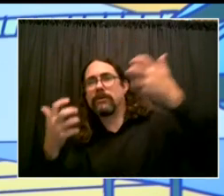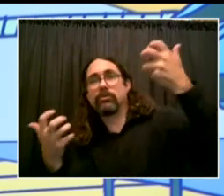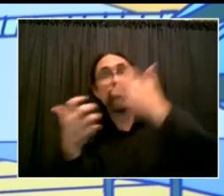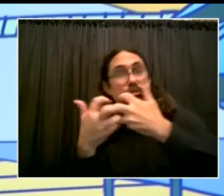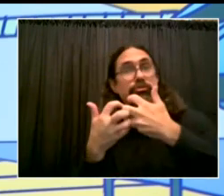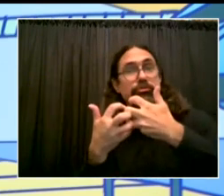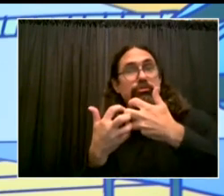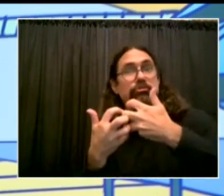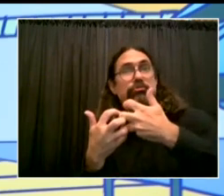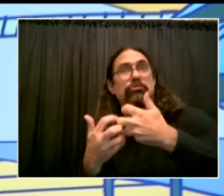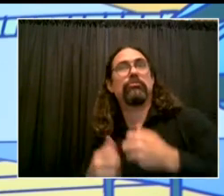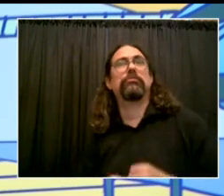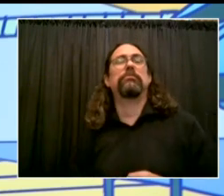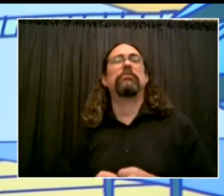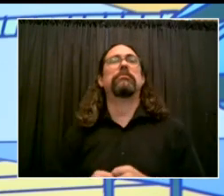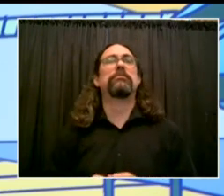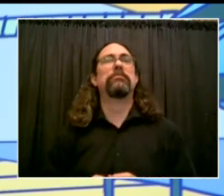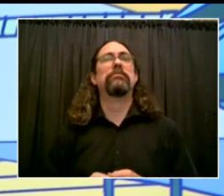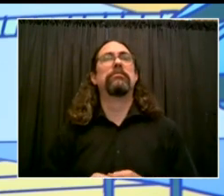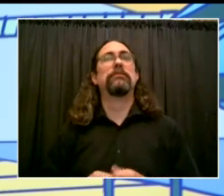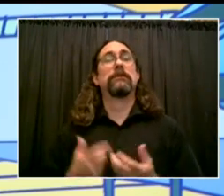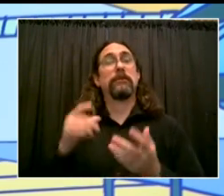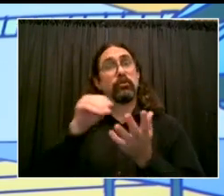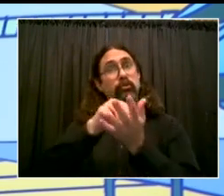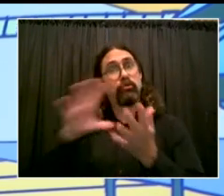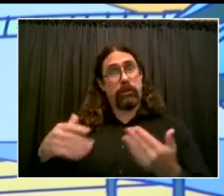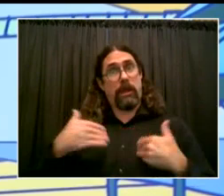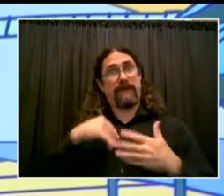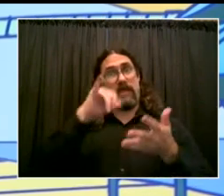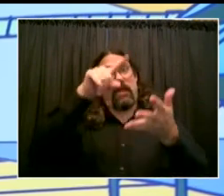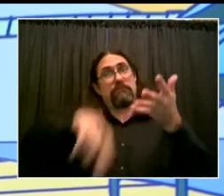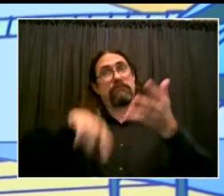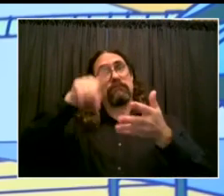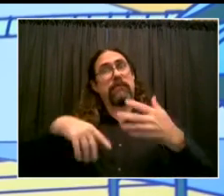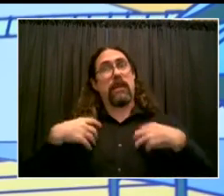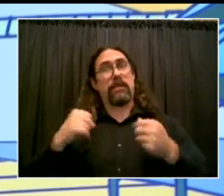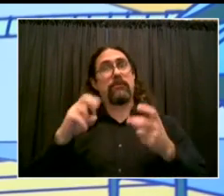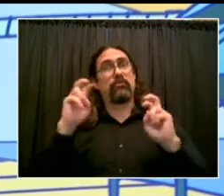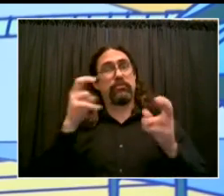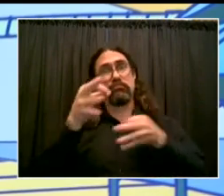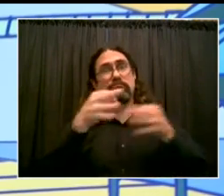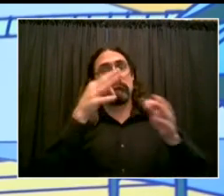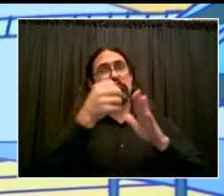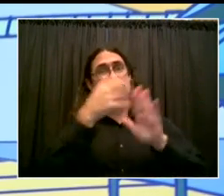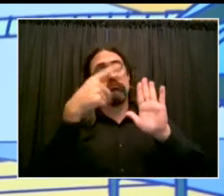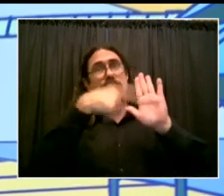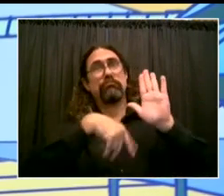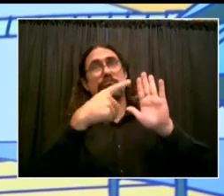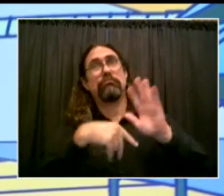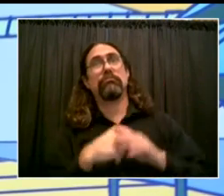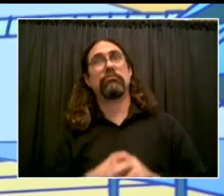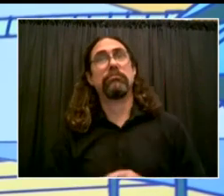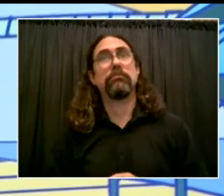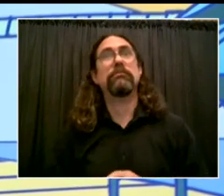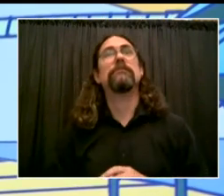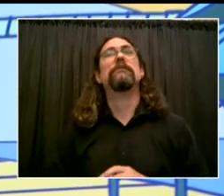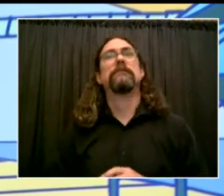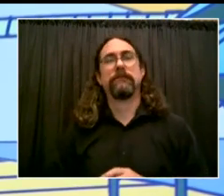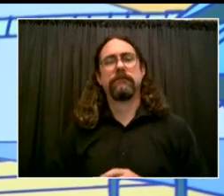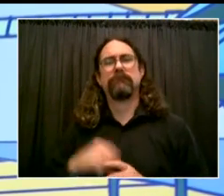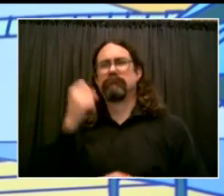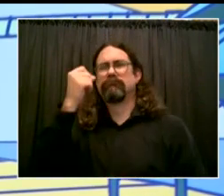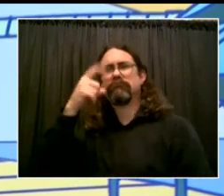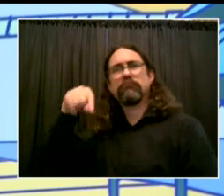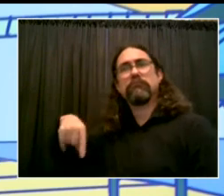immunocompromised. This is an area, by the way, this predates the pandemic. Obviously, DOE has provided this kind of